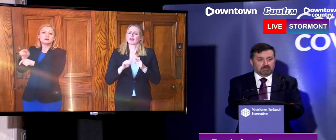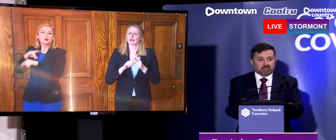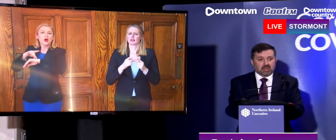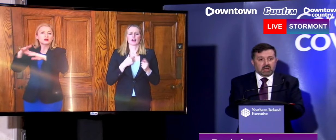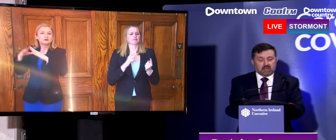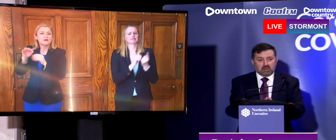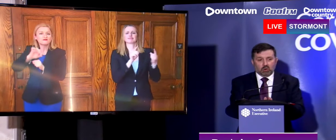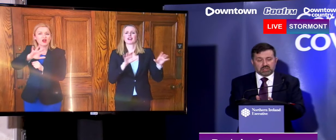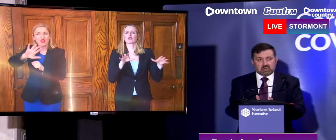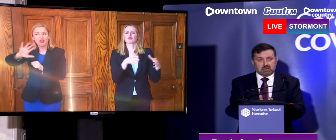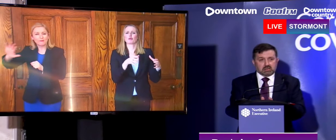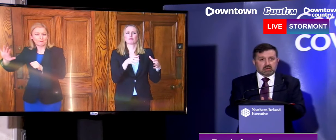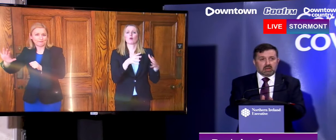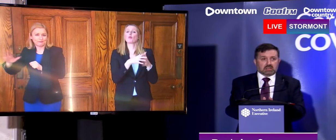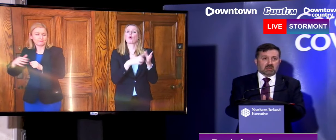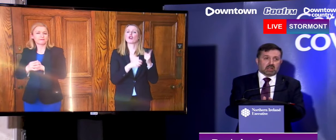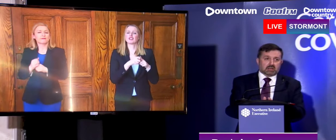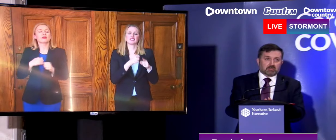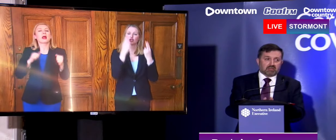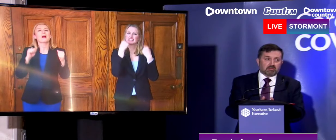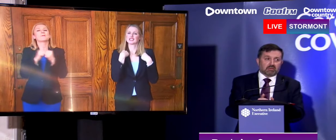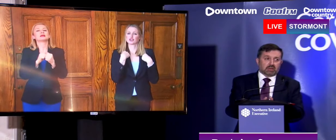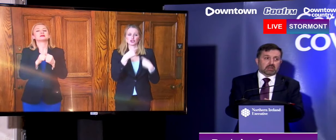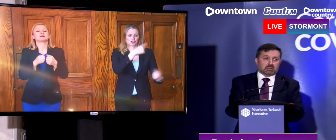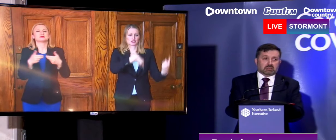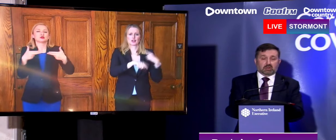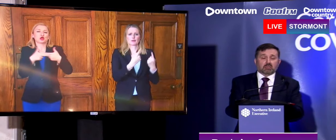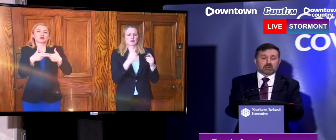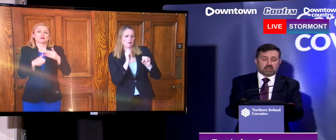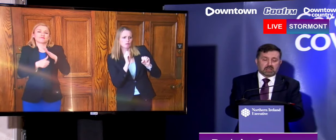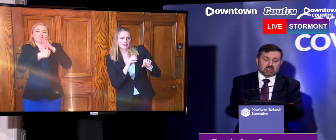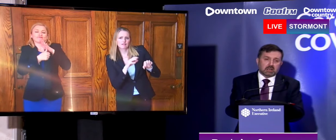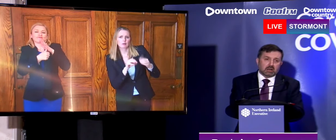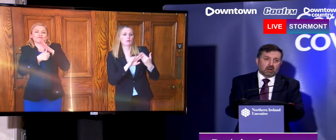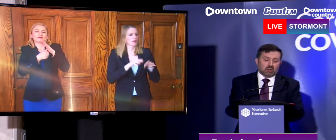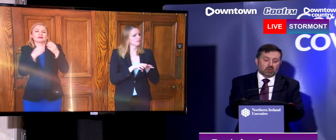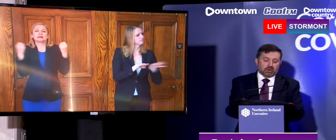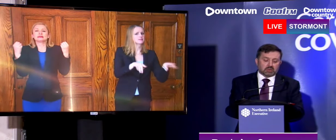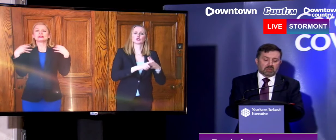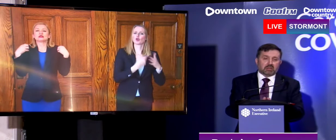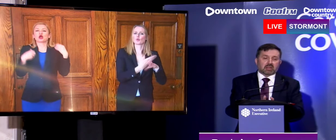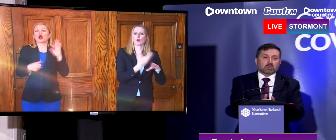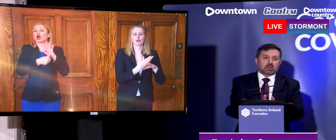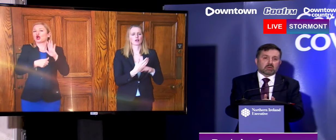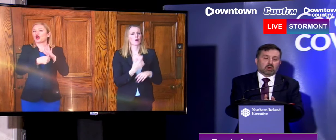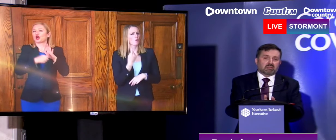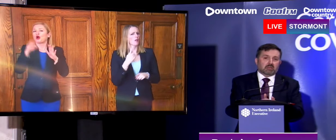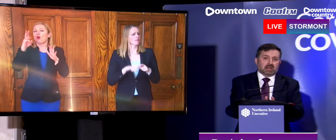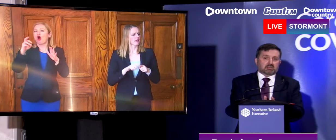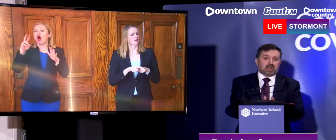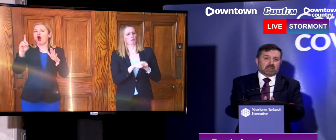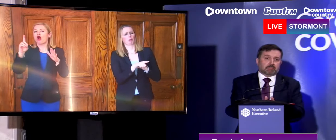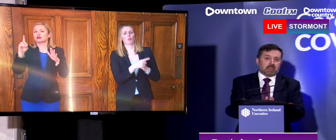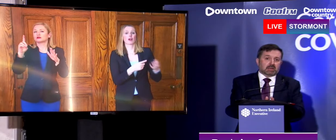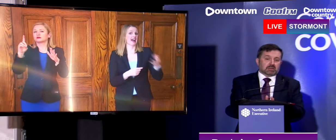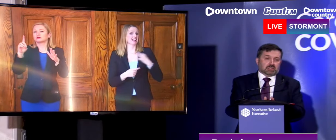of actually ward sisters as they were getting a briefing before they took up their duties on the wards. And one of the things one of